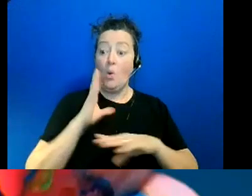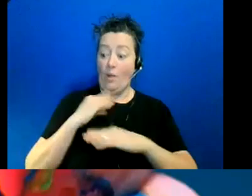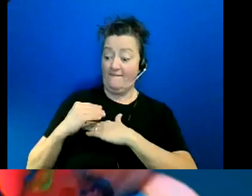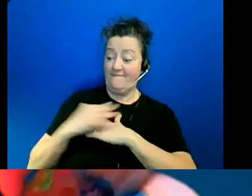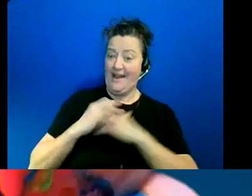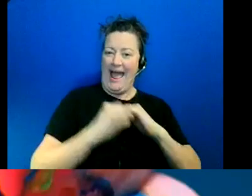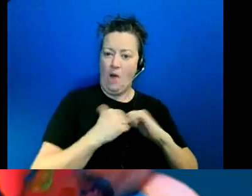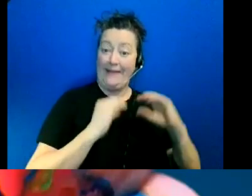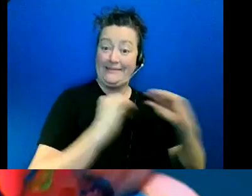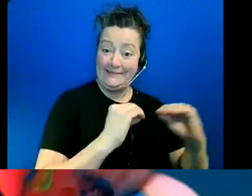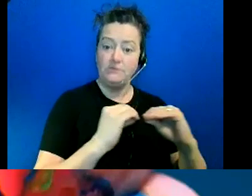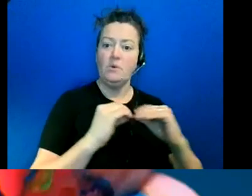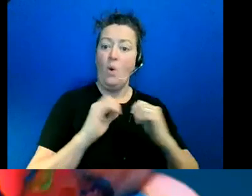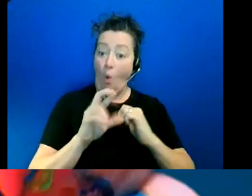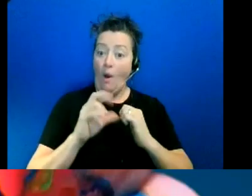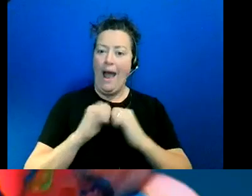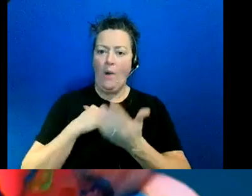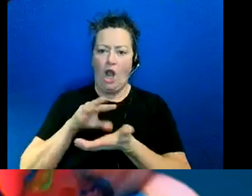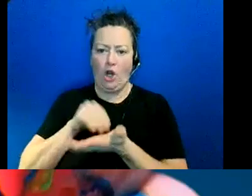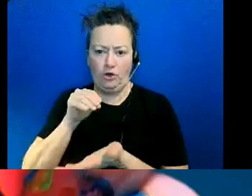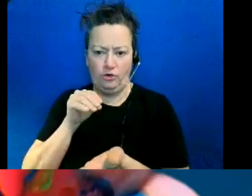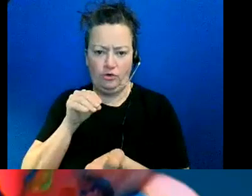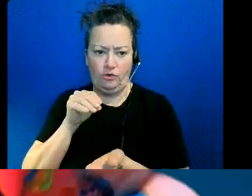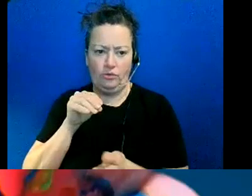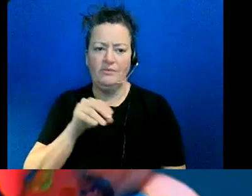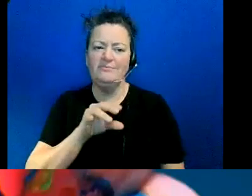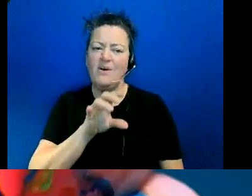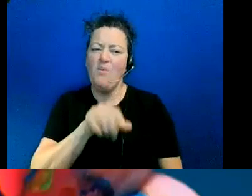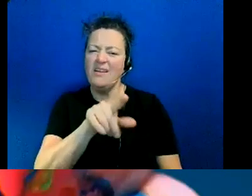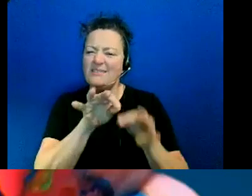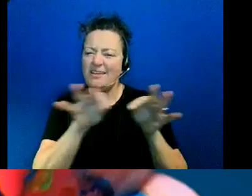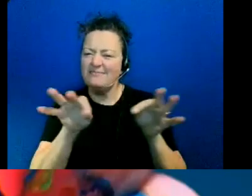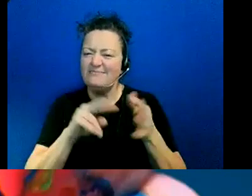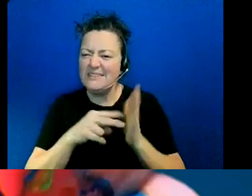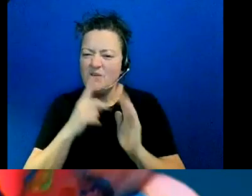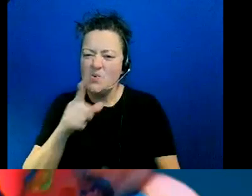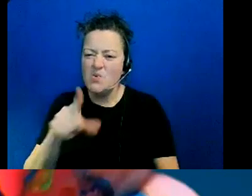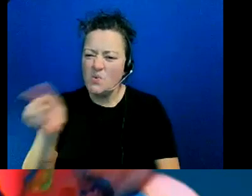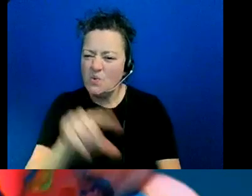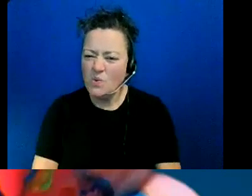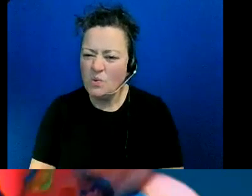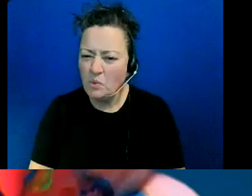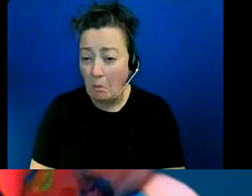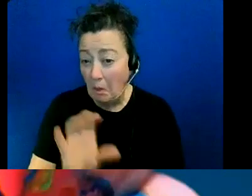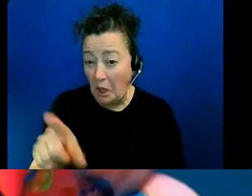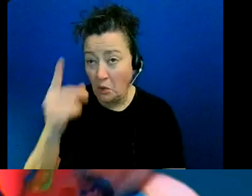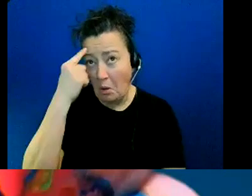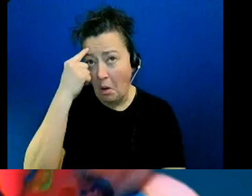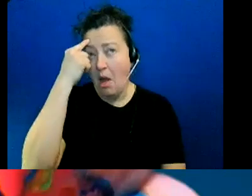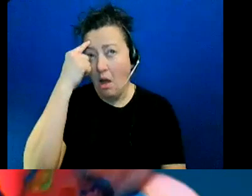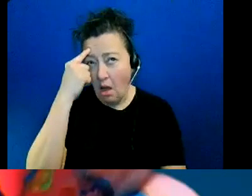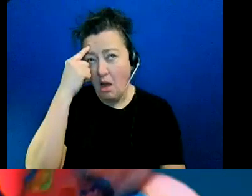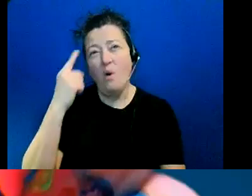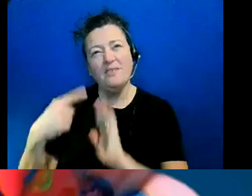so what does this phrase means to you or if you can think of an example or do you agree or